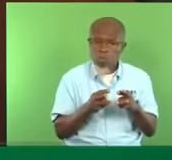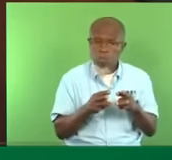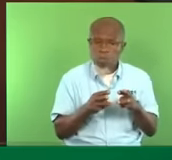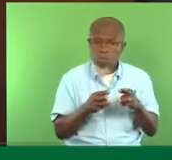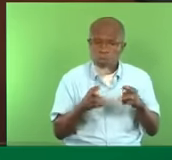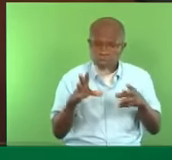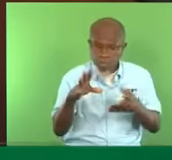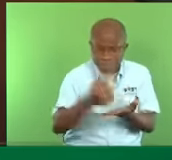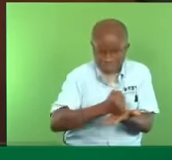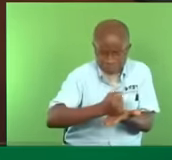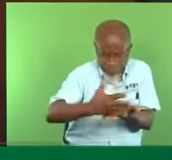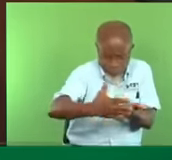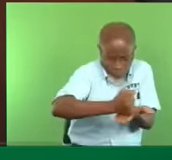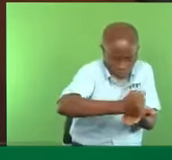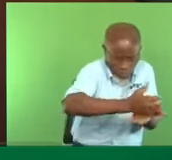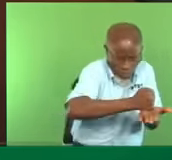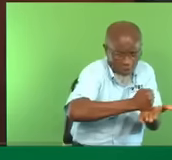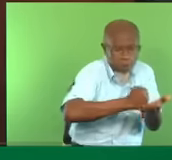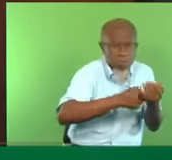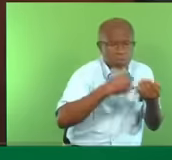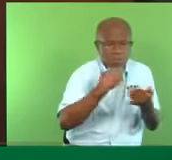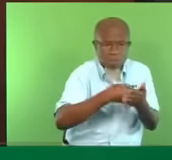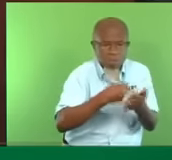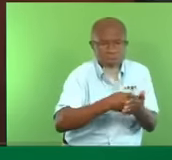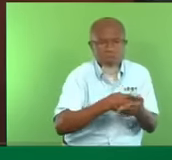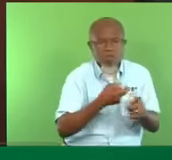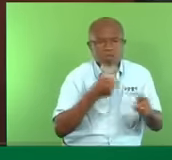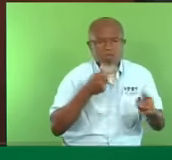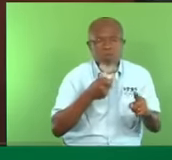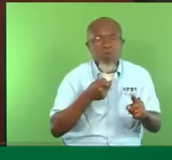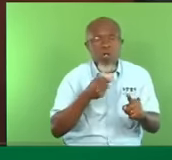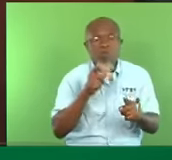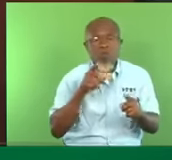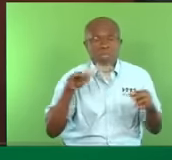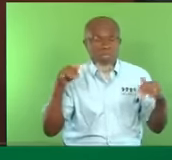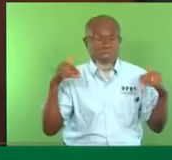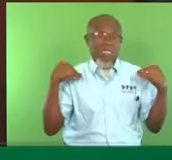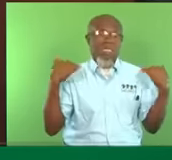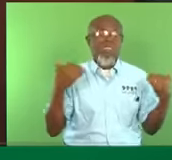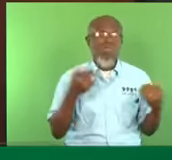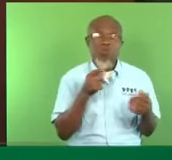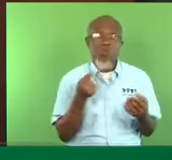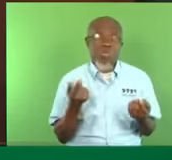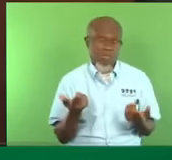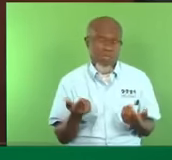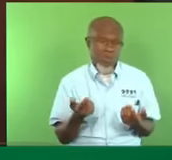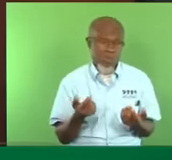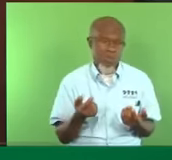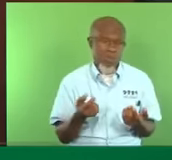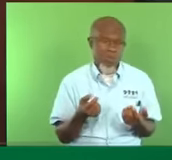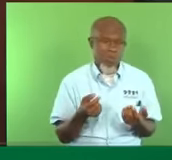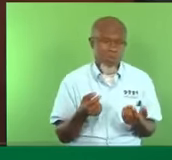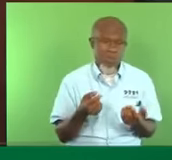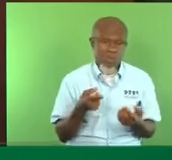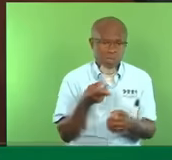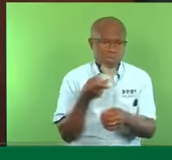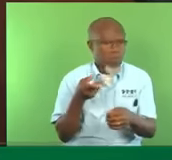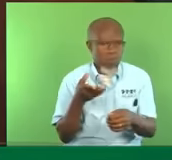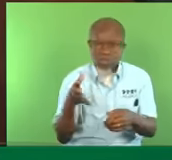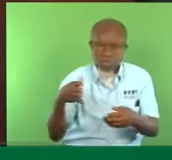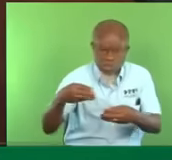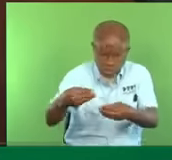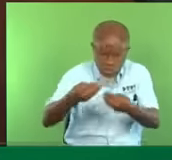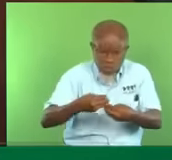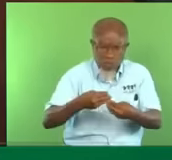gangs. Where they go to businessmen and demand security money. They demand security money.